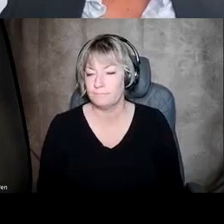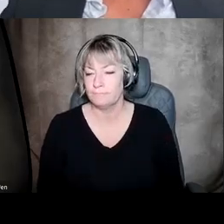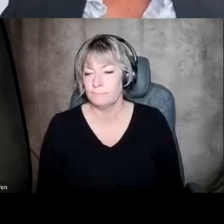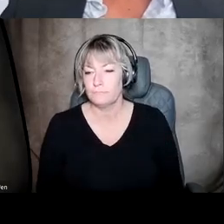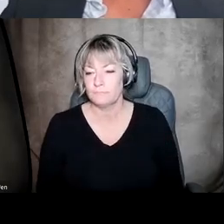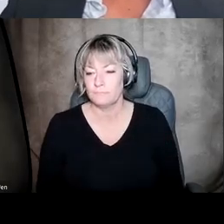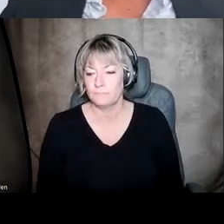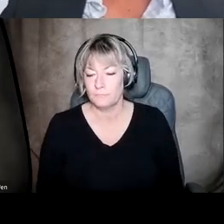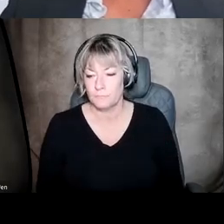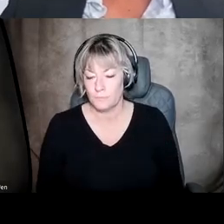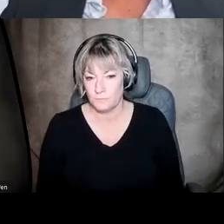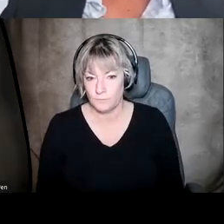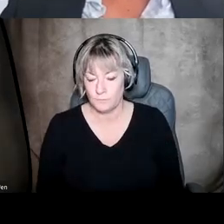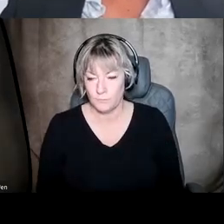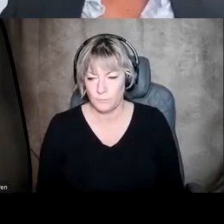The countdown is on.